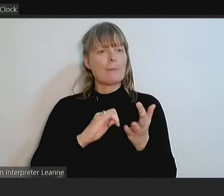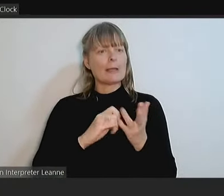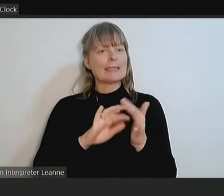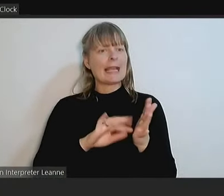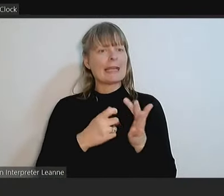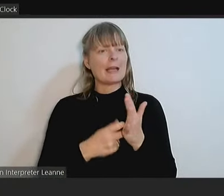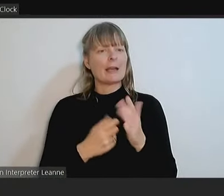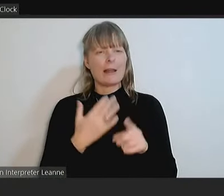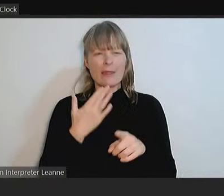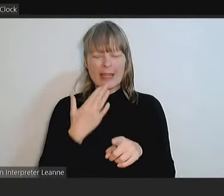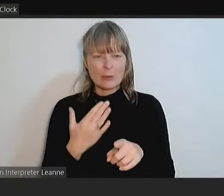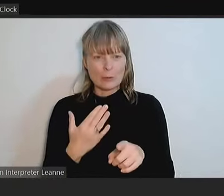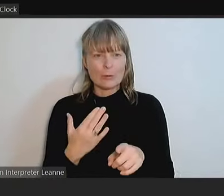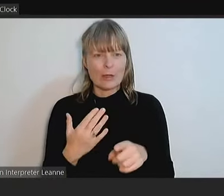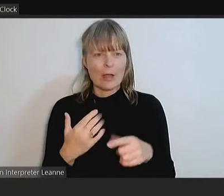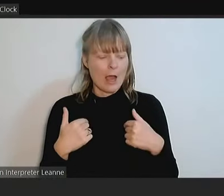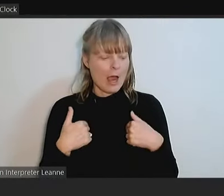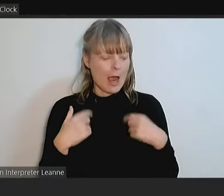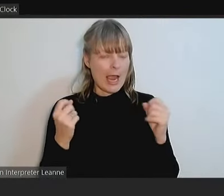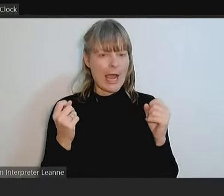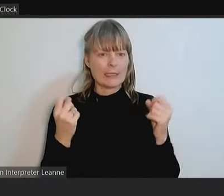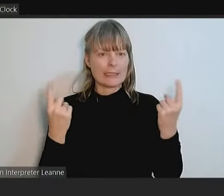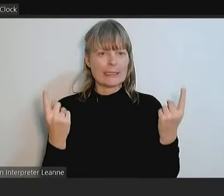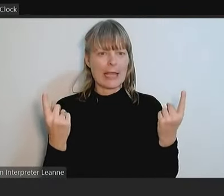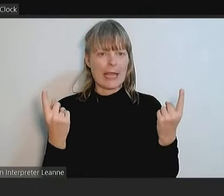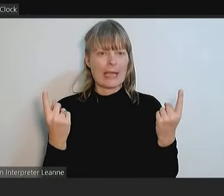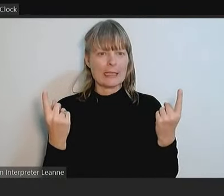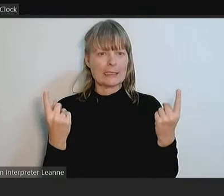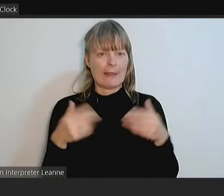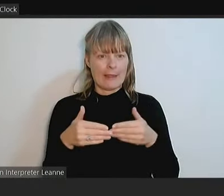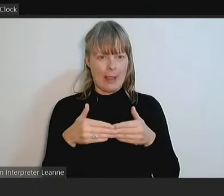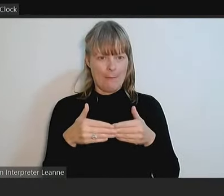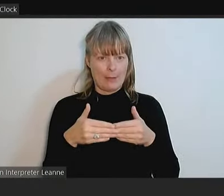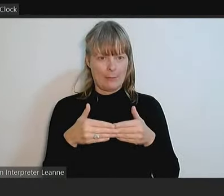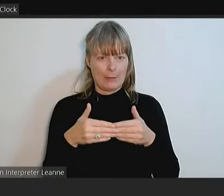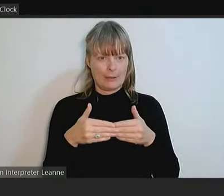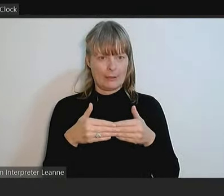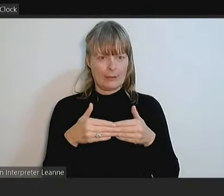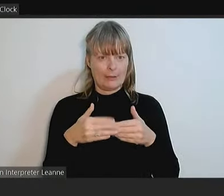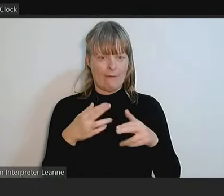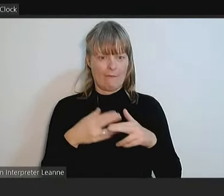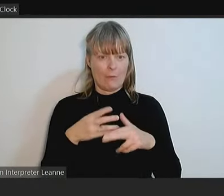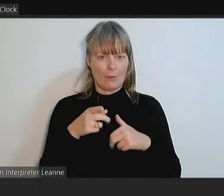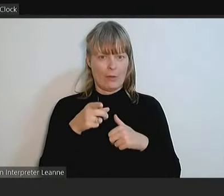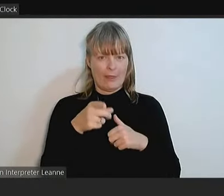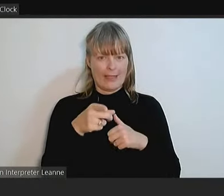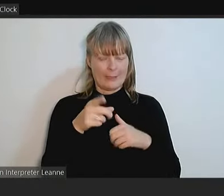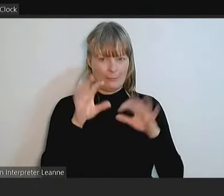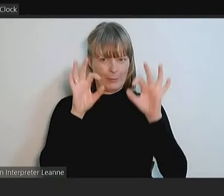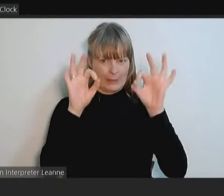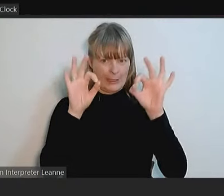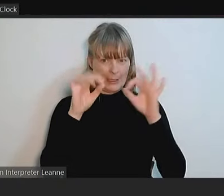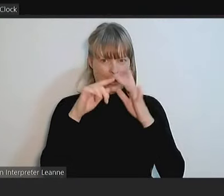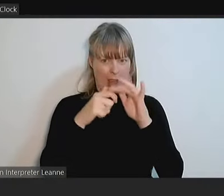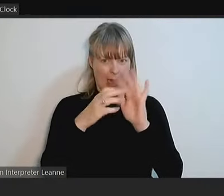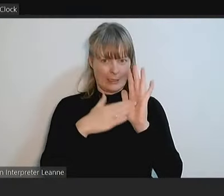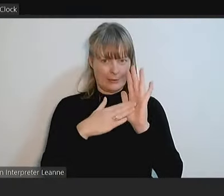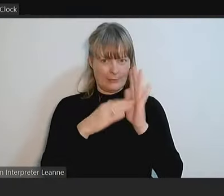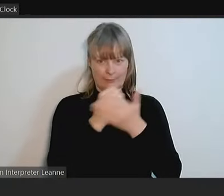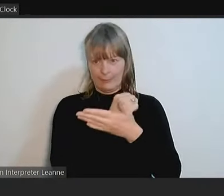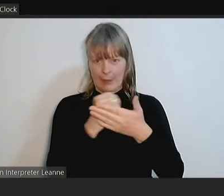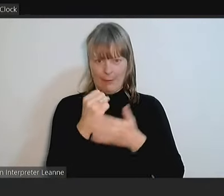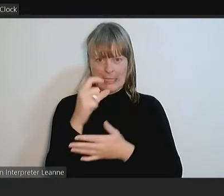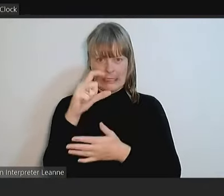Through you. I understand the amendment for this particular item number C. My question is